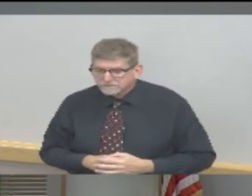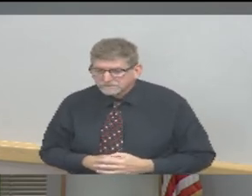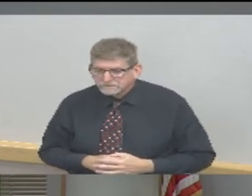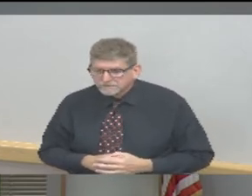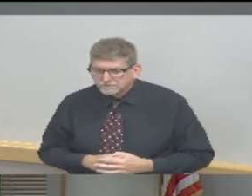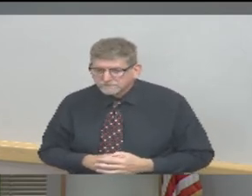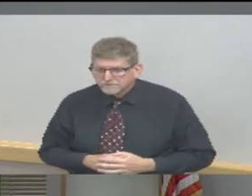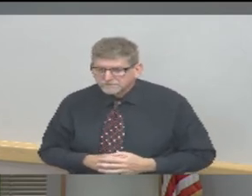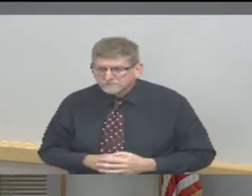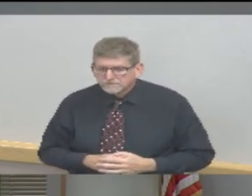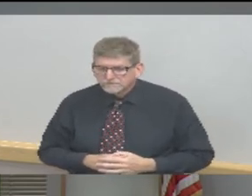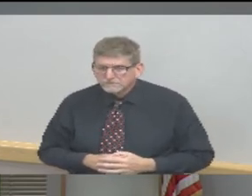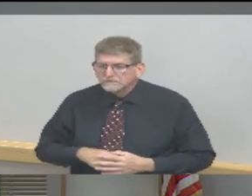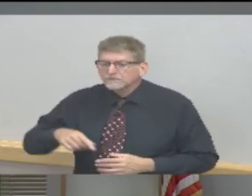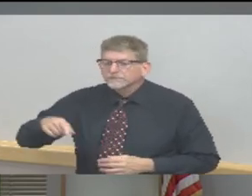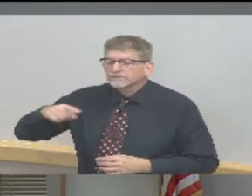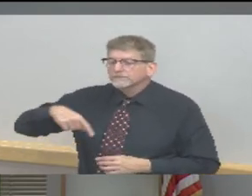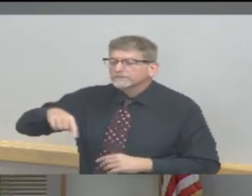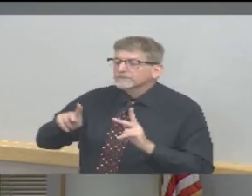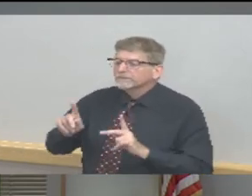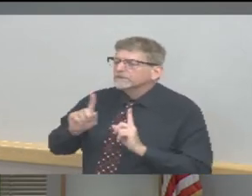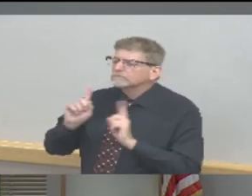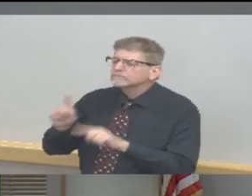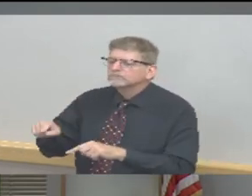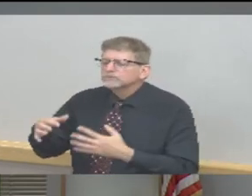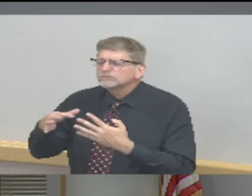not become infected and be asymptomatic?